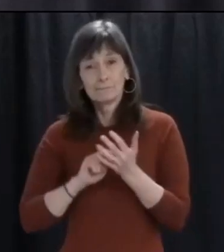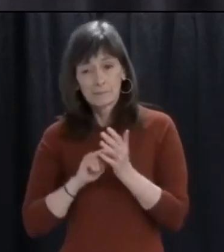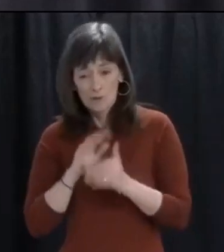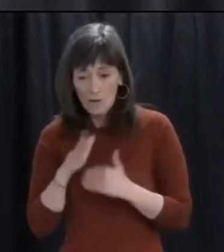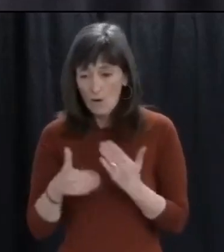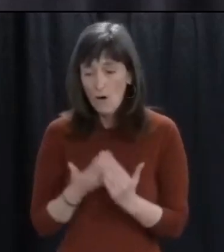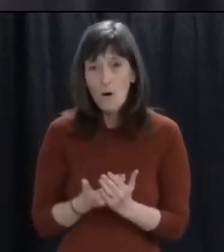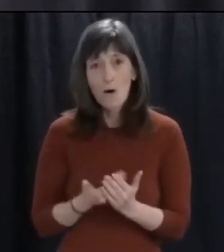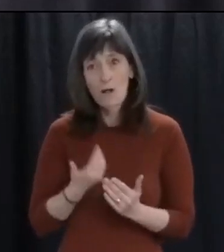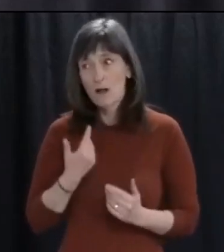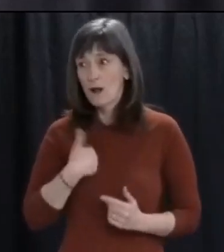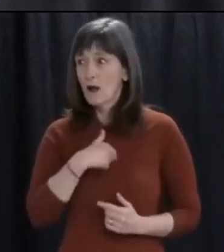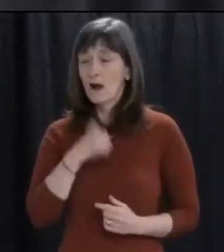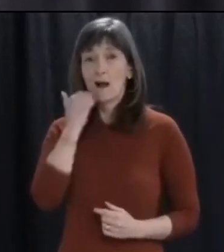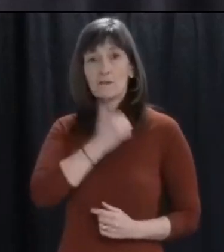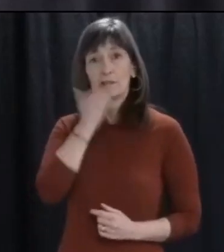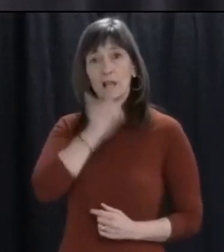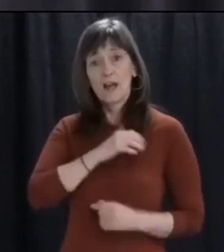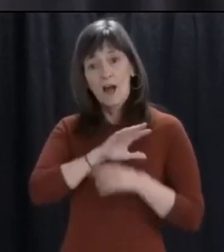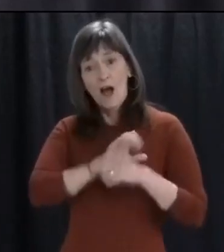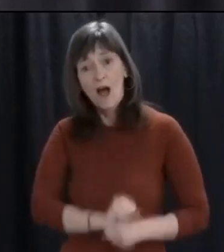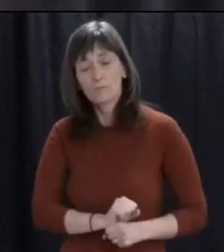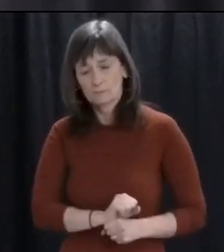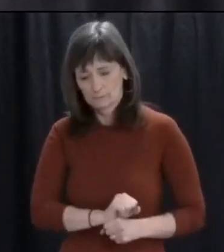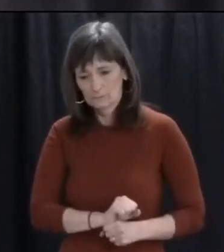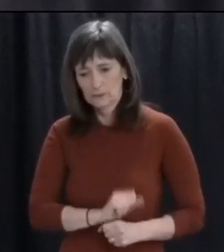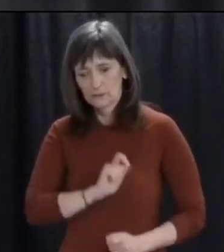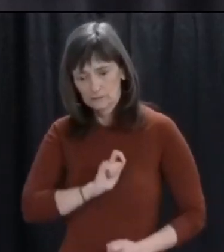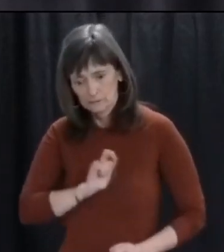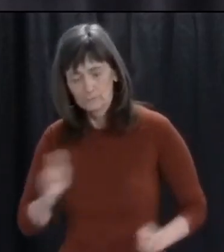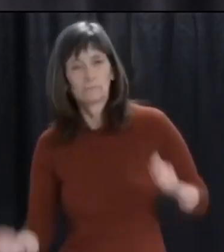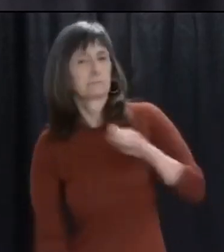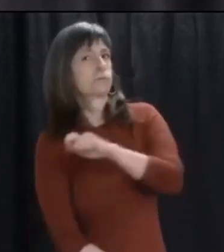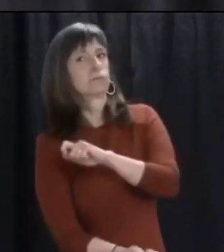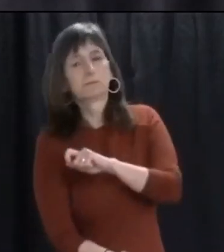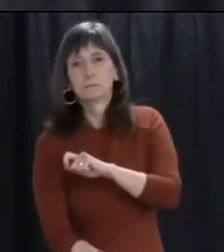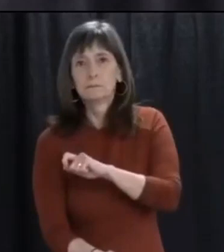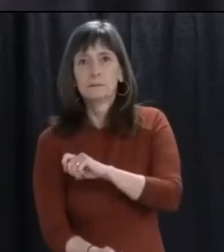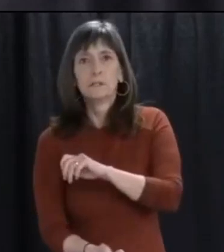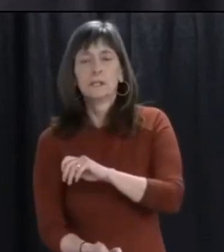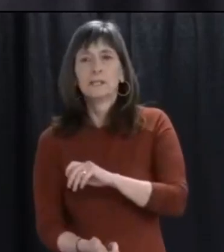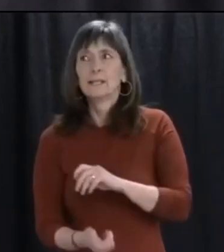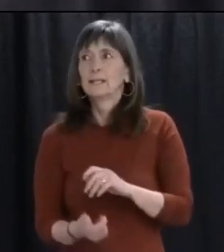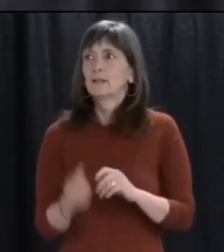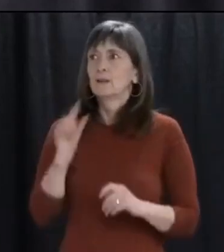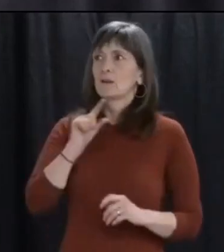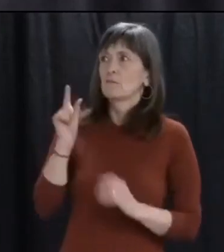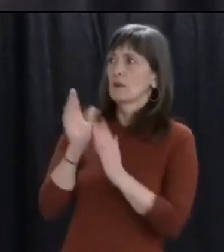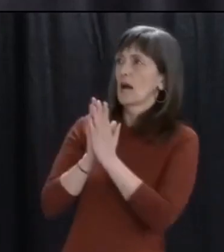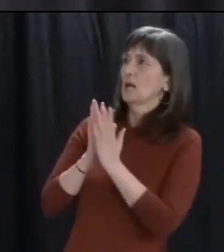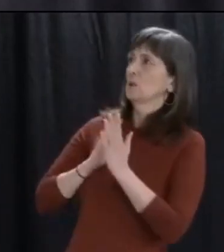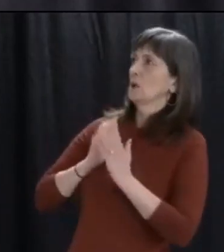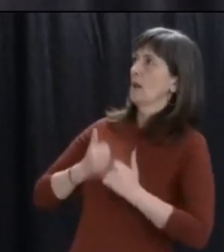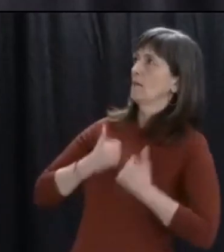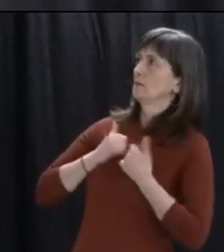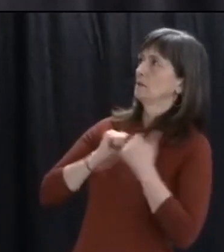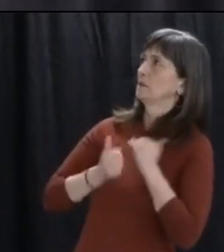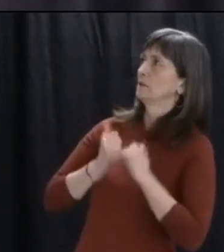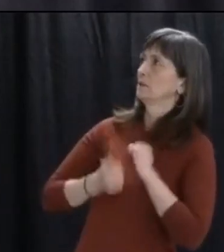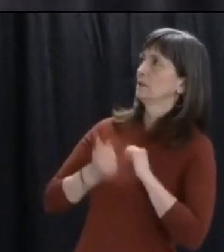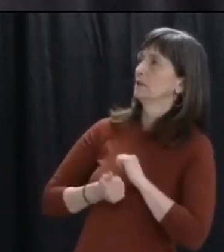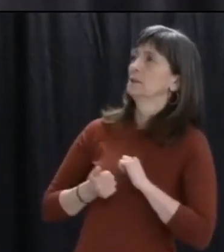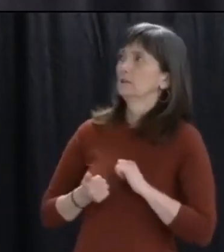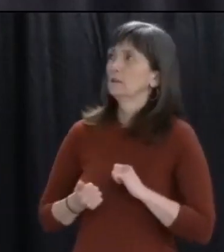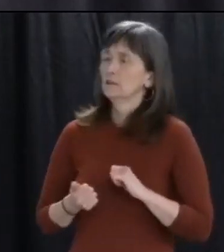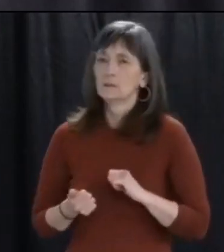upside down and we have been asked to change how we live our lives. Since day one, we have expressed